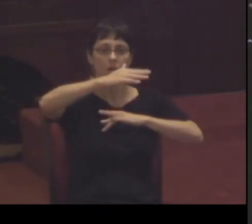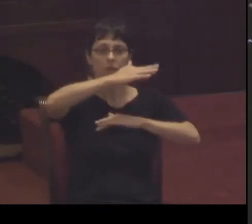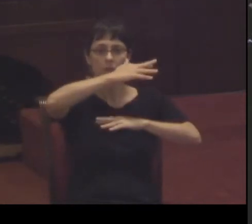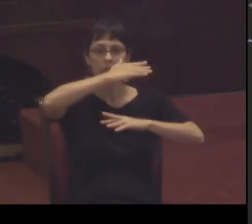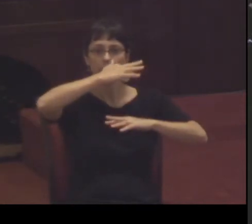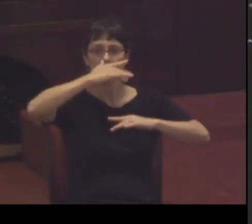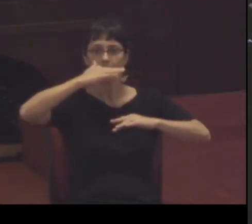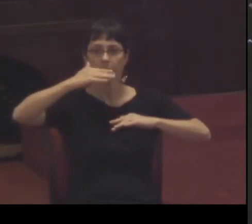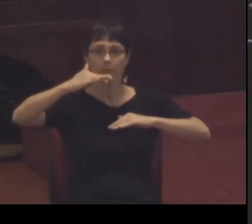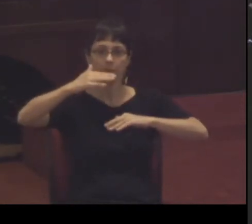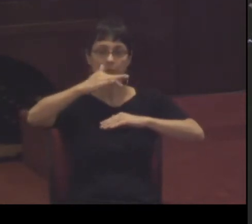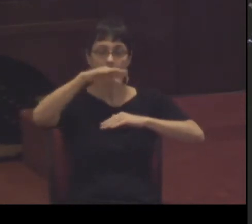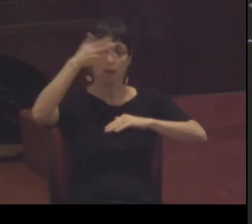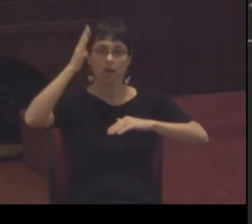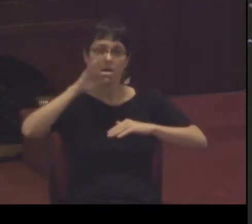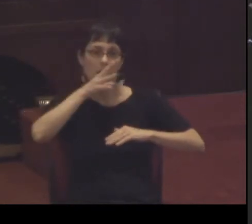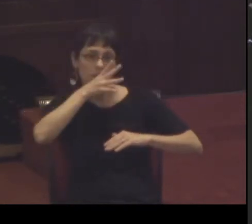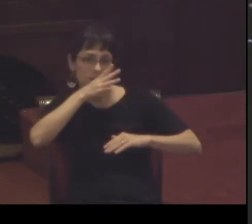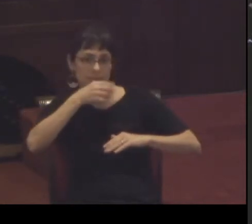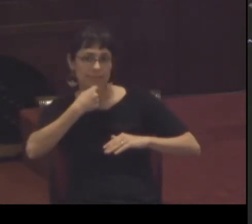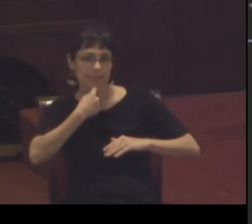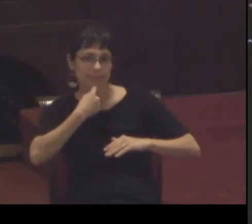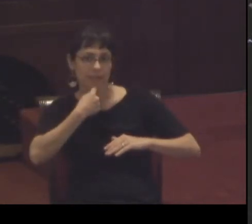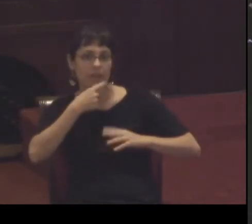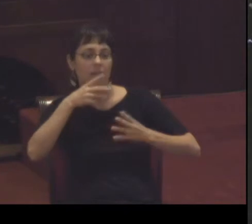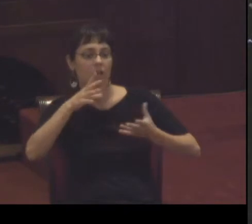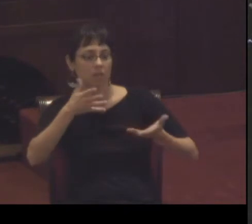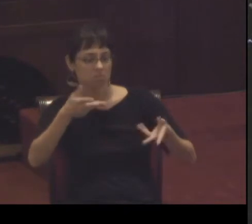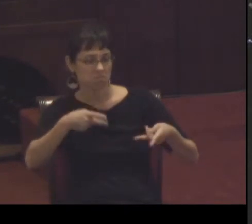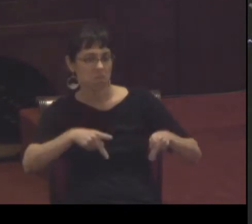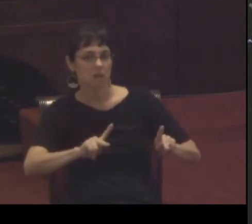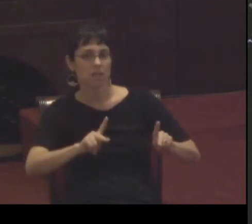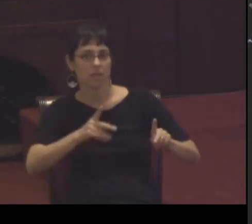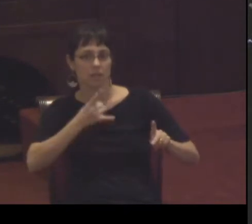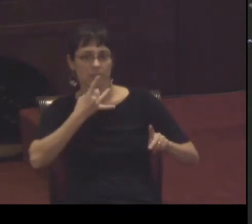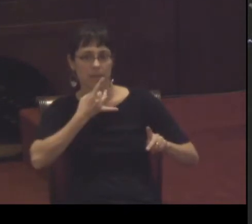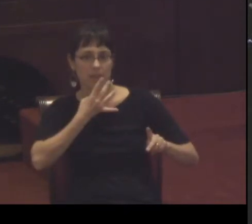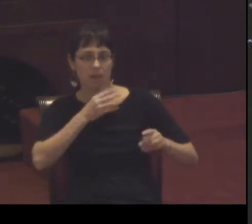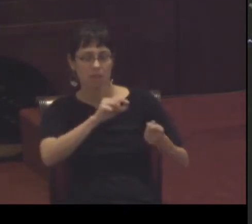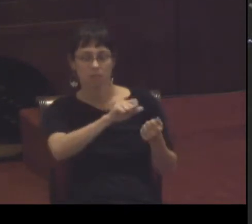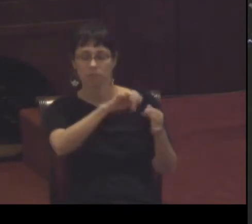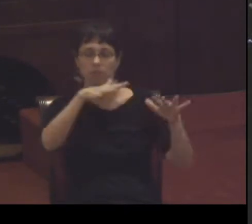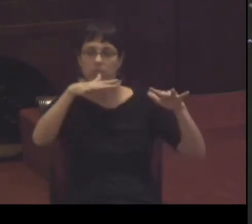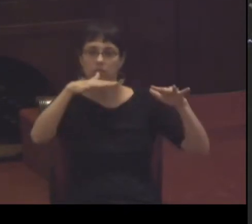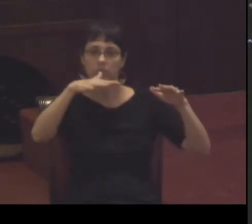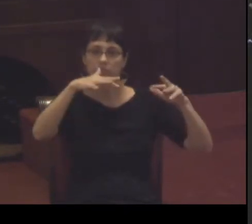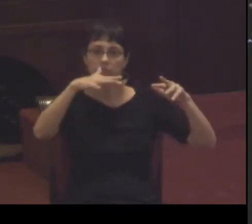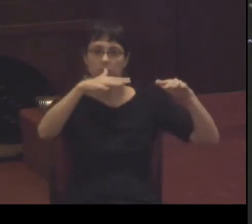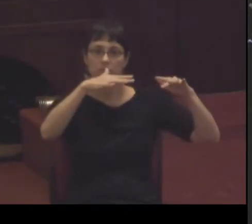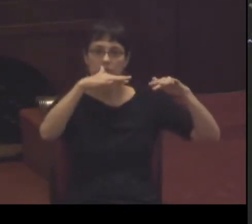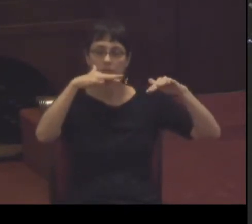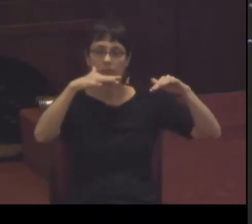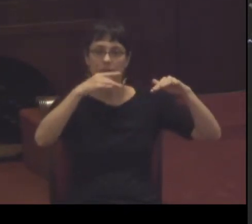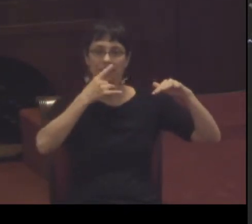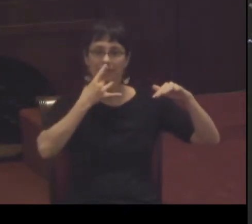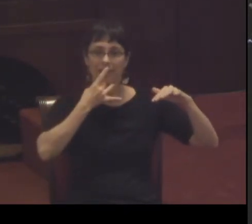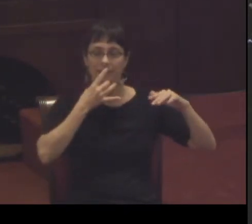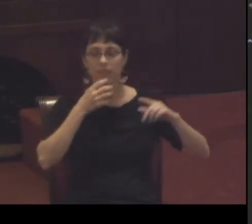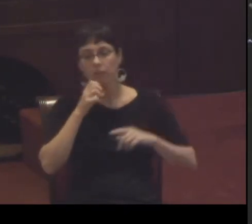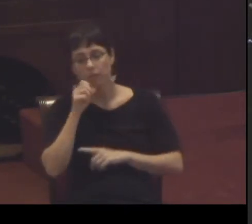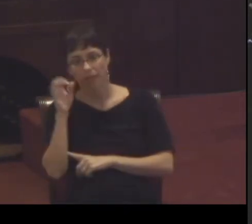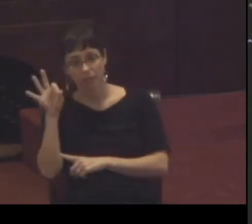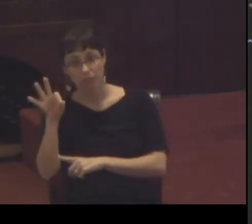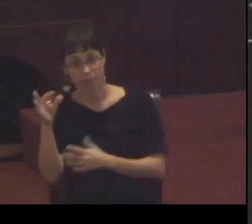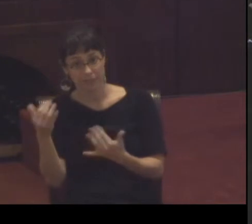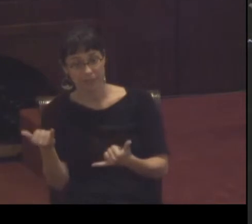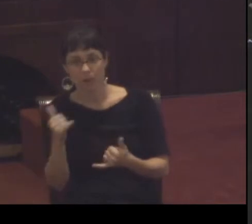and God said let there be light and there was light now of course this is not a sermon and we're not going